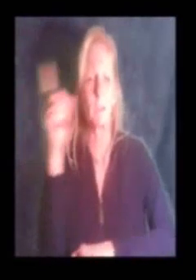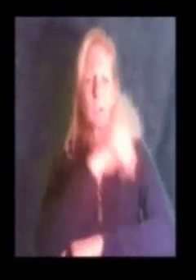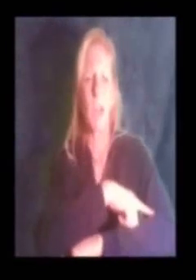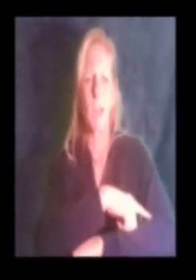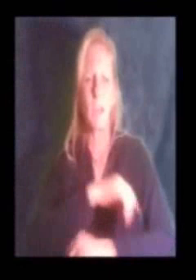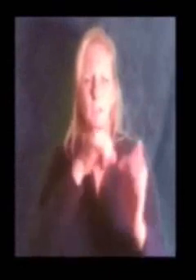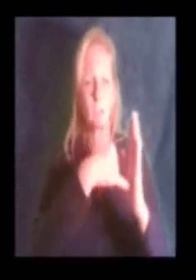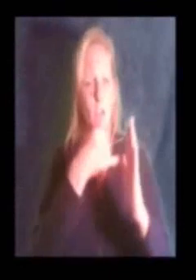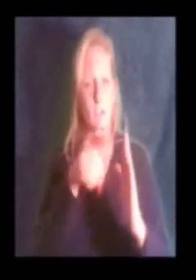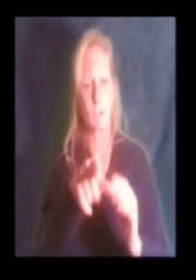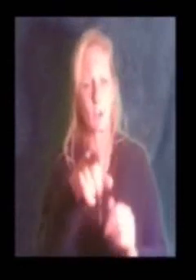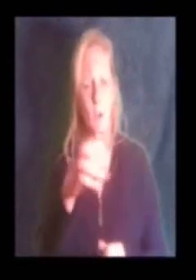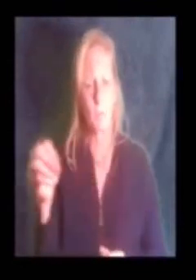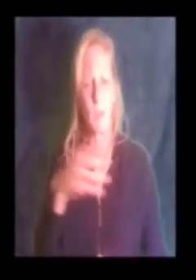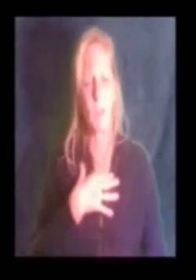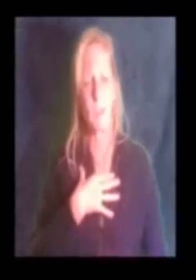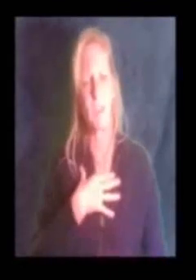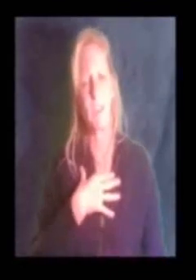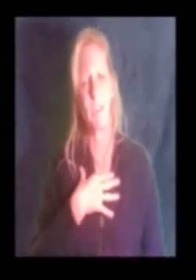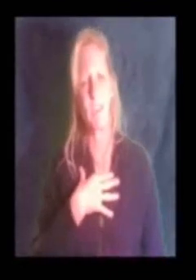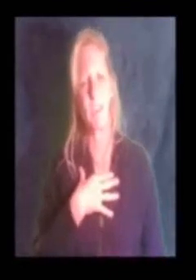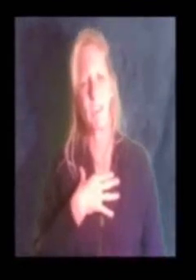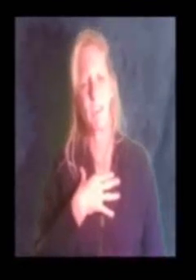make a better day Just you and me